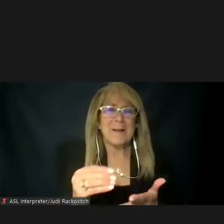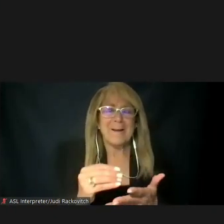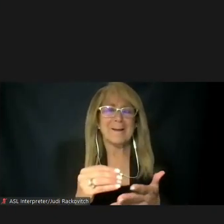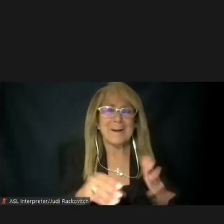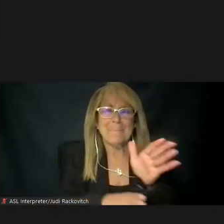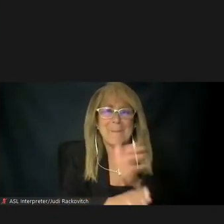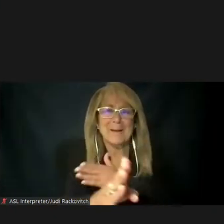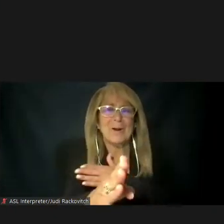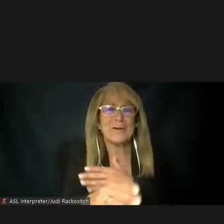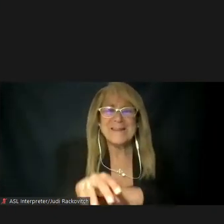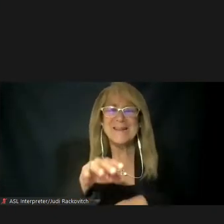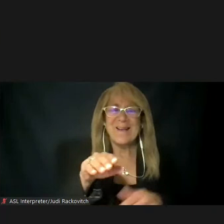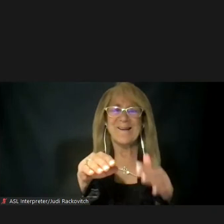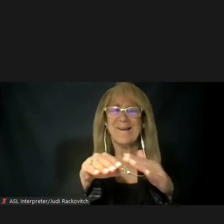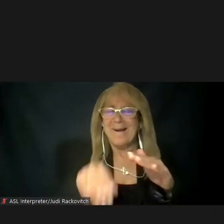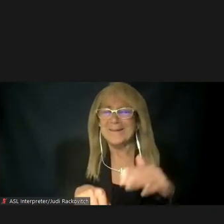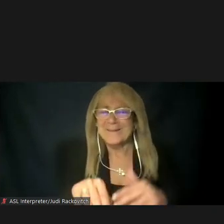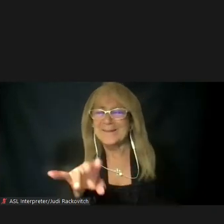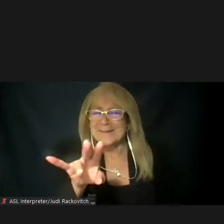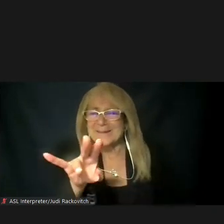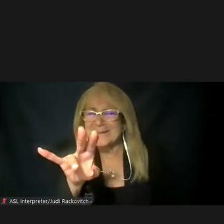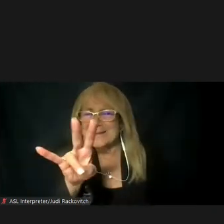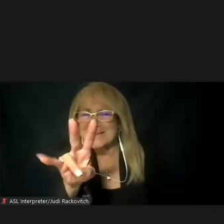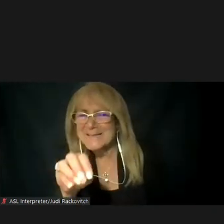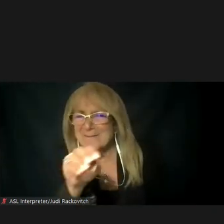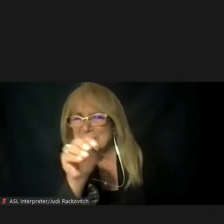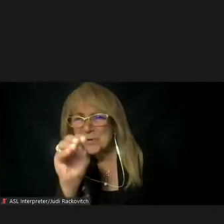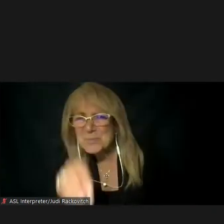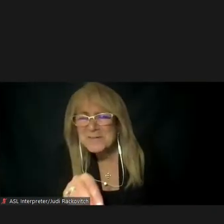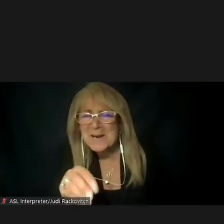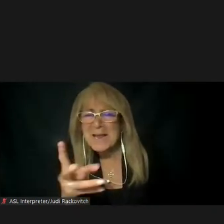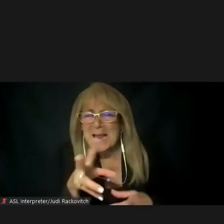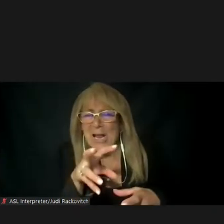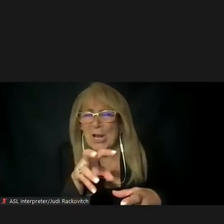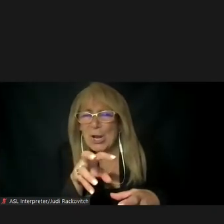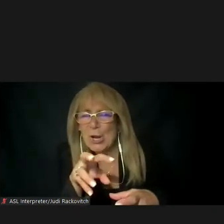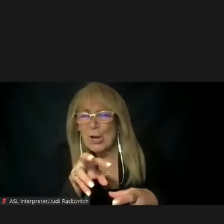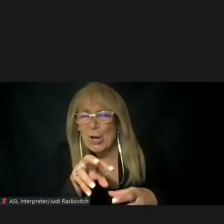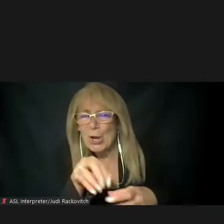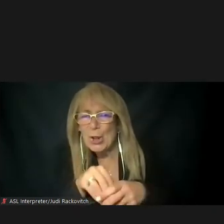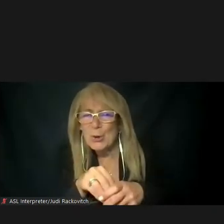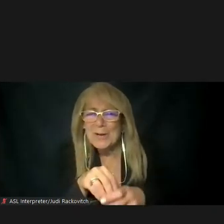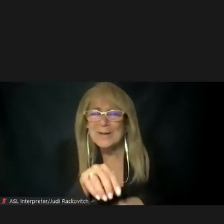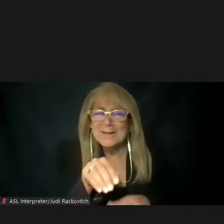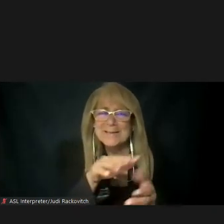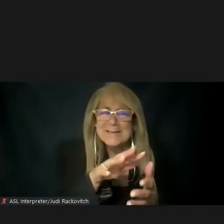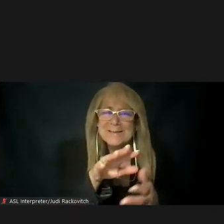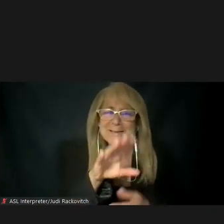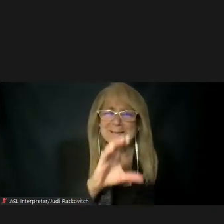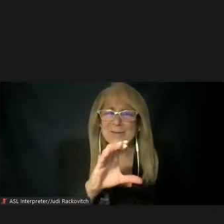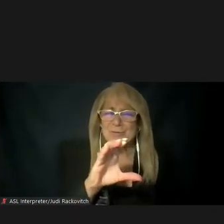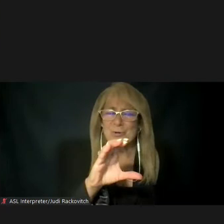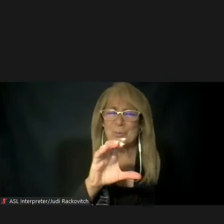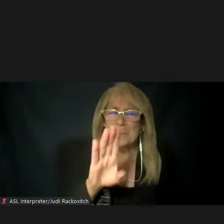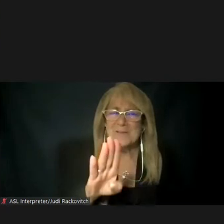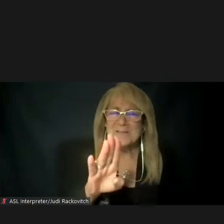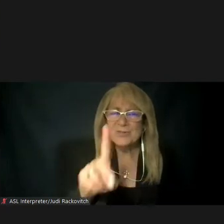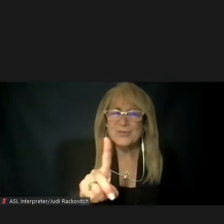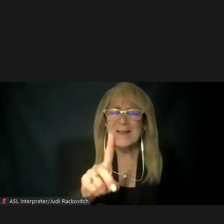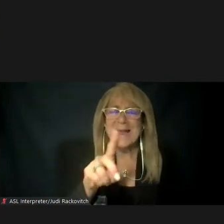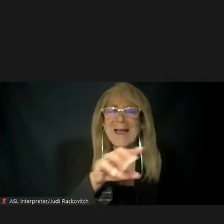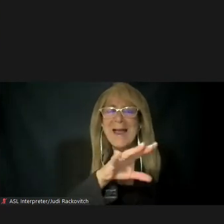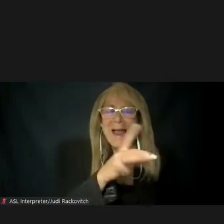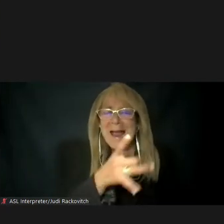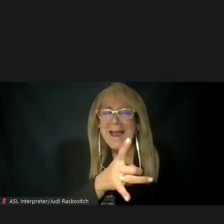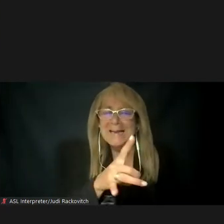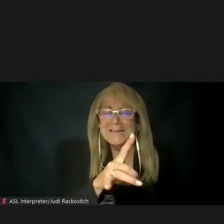population, excluding the Central Business District, identifies as a member of a minority population, while over 18% are considered